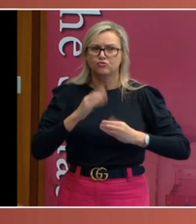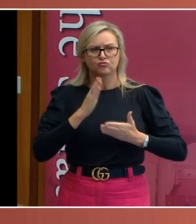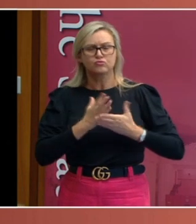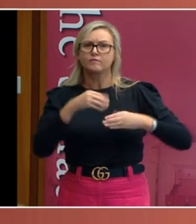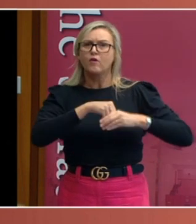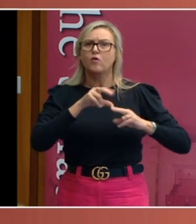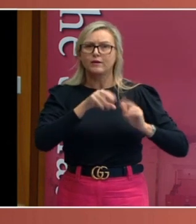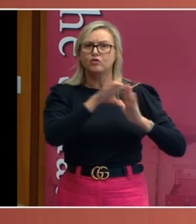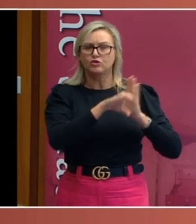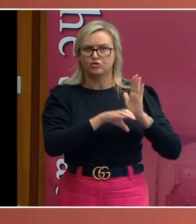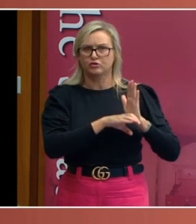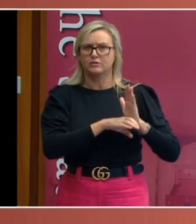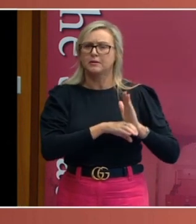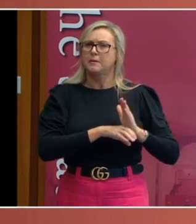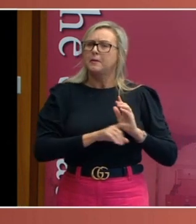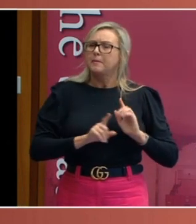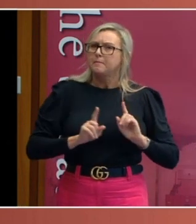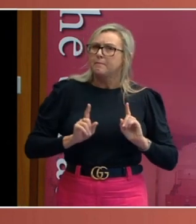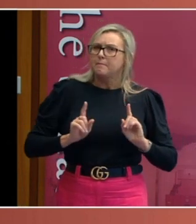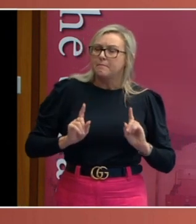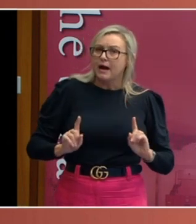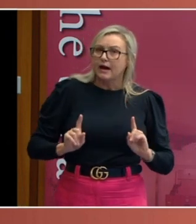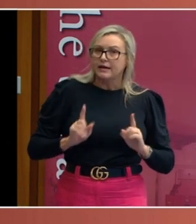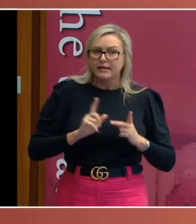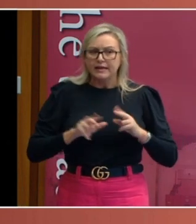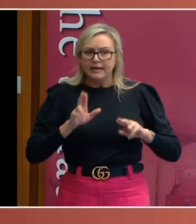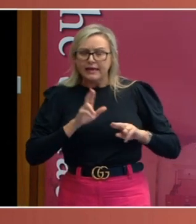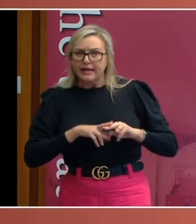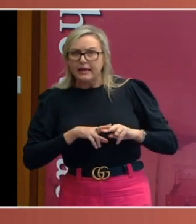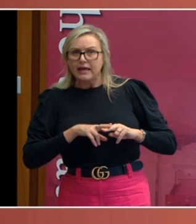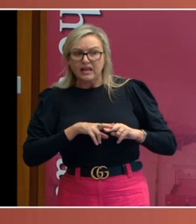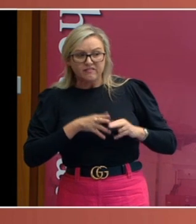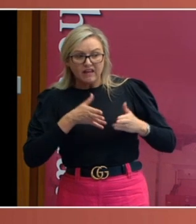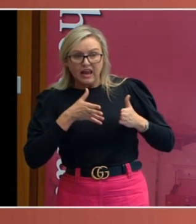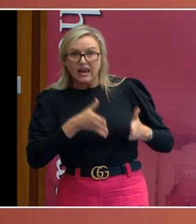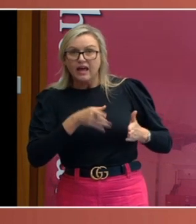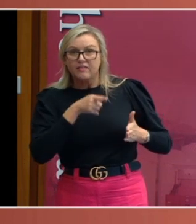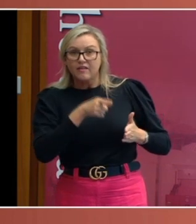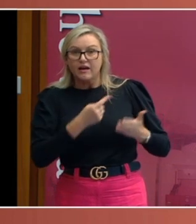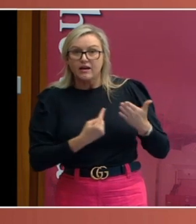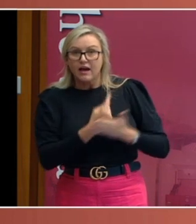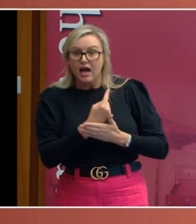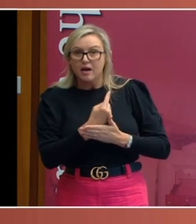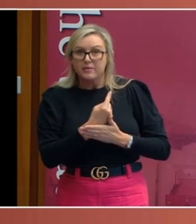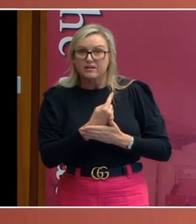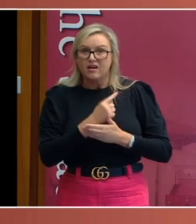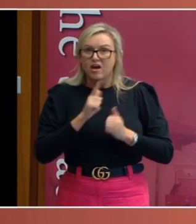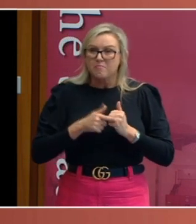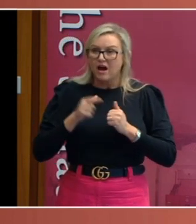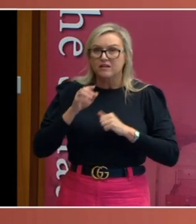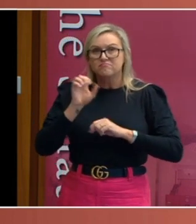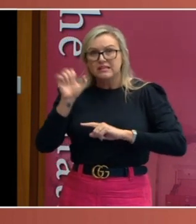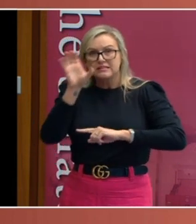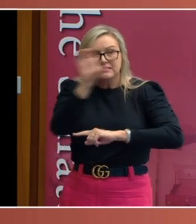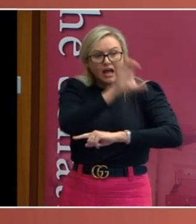it would be a strange result if that achievement had stripped the states of power to